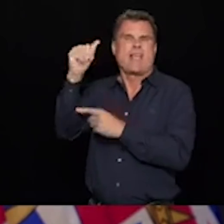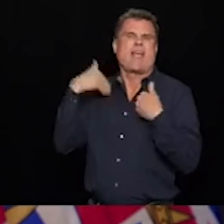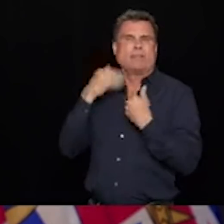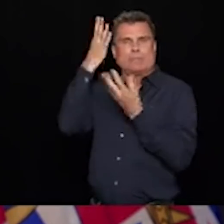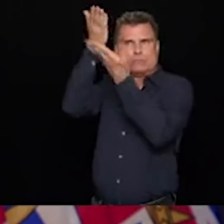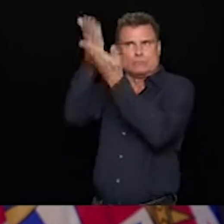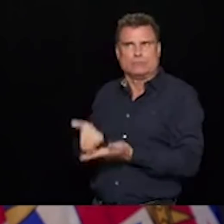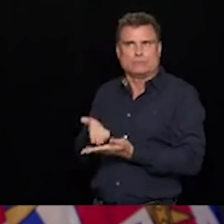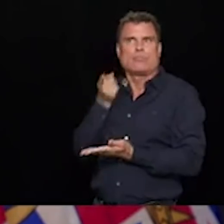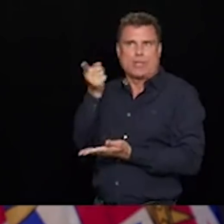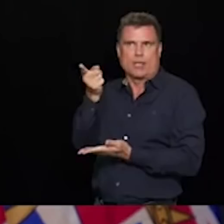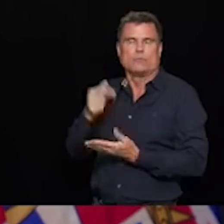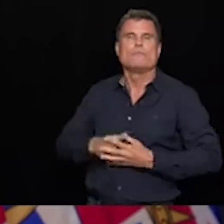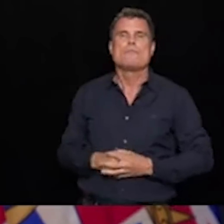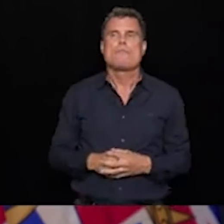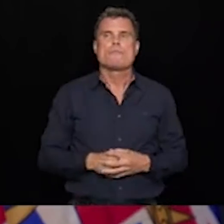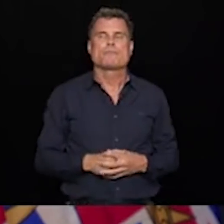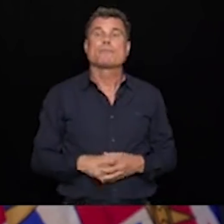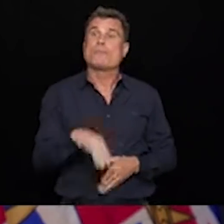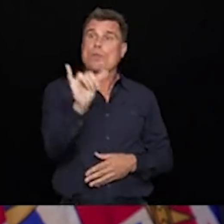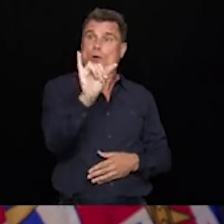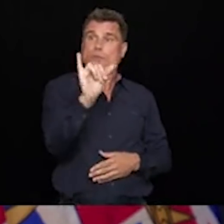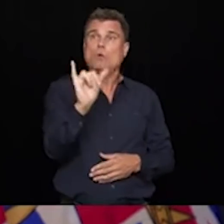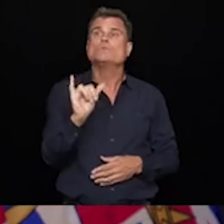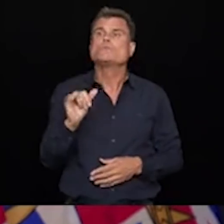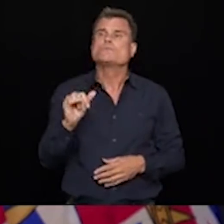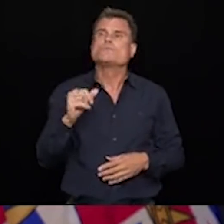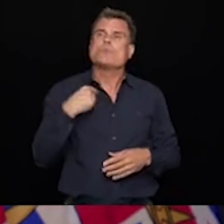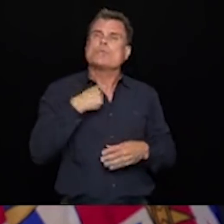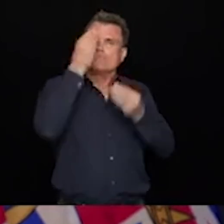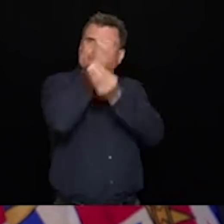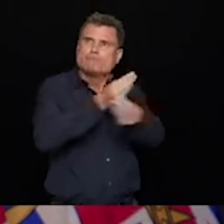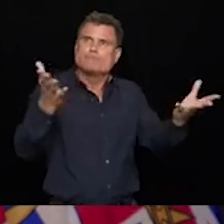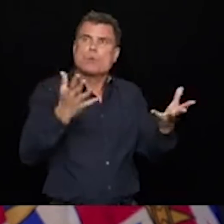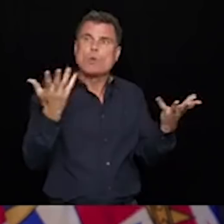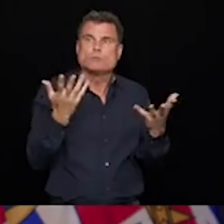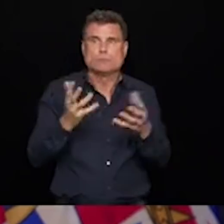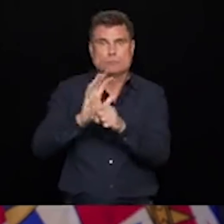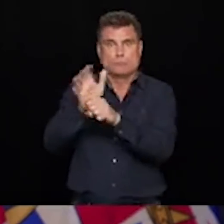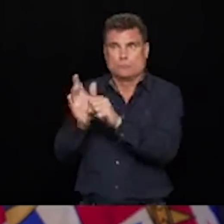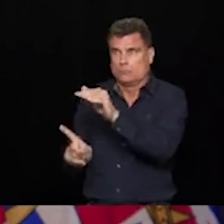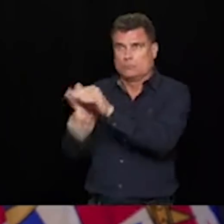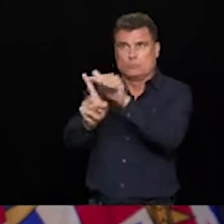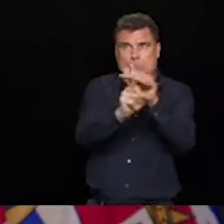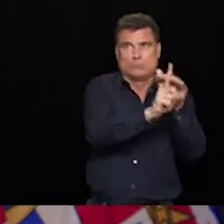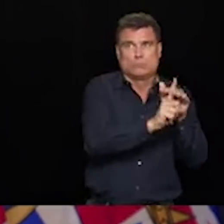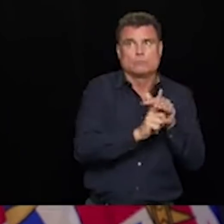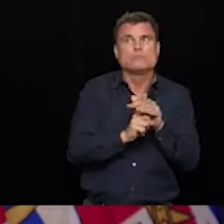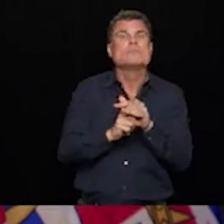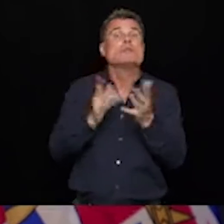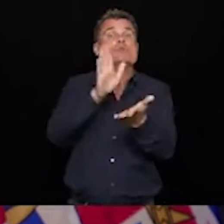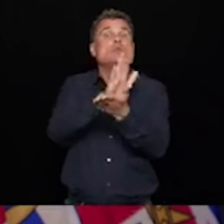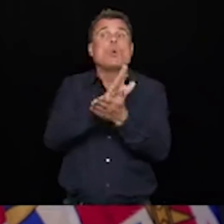posting exposure events that are happening in schools around the province to make sure that everybody is aware and that they know that we